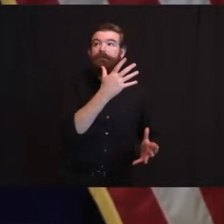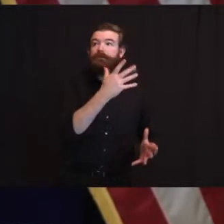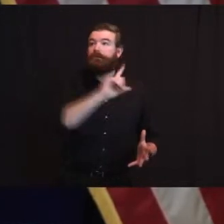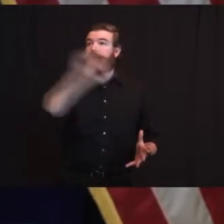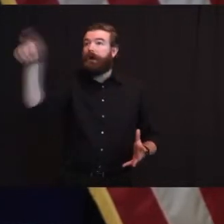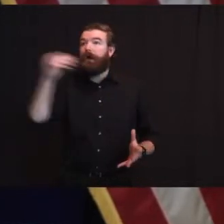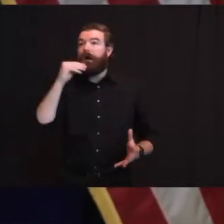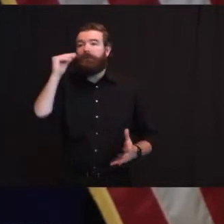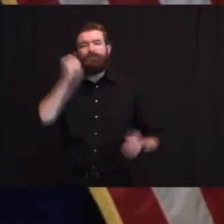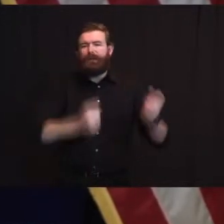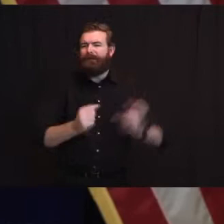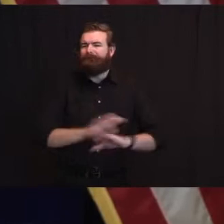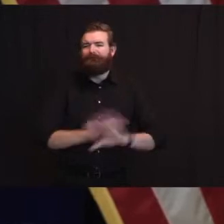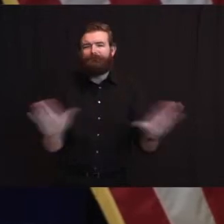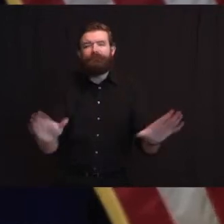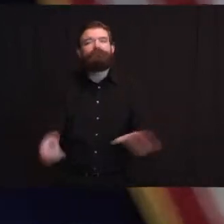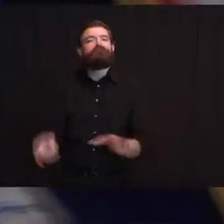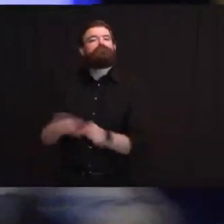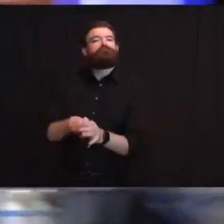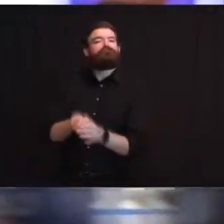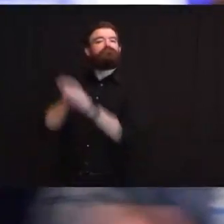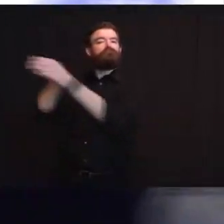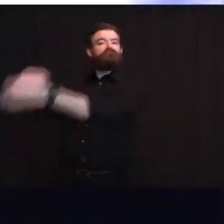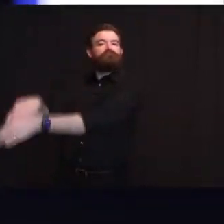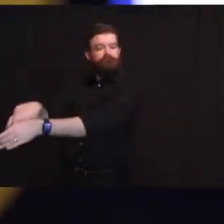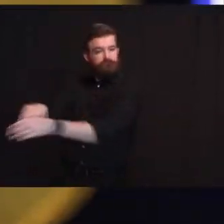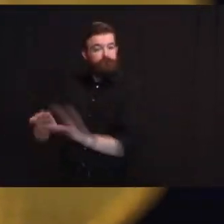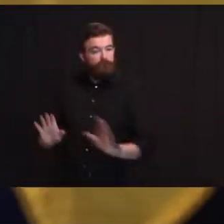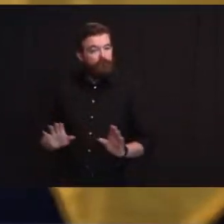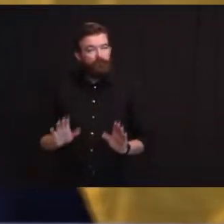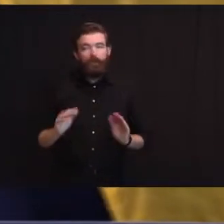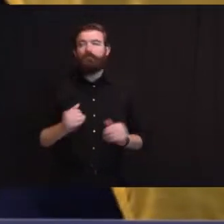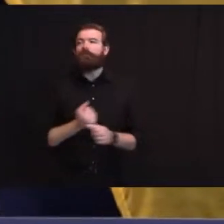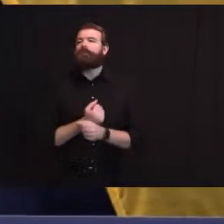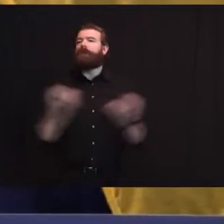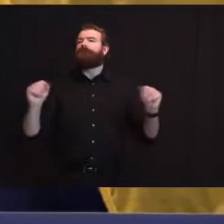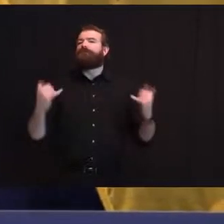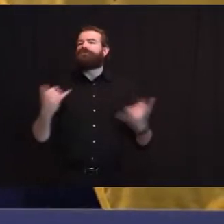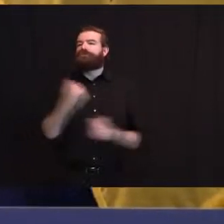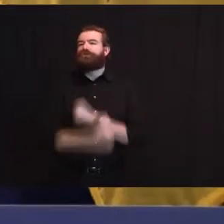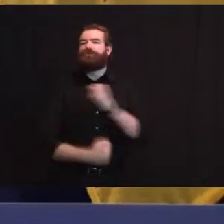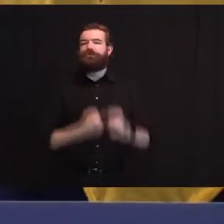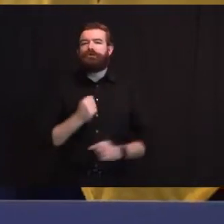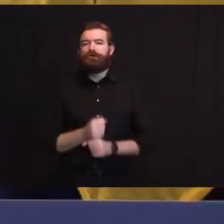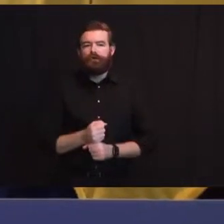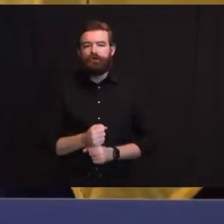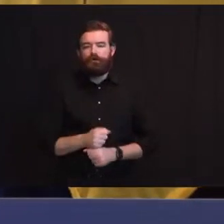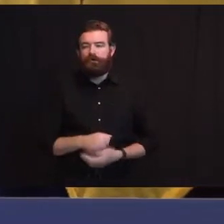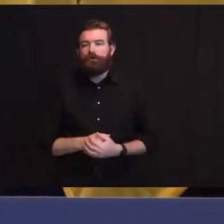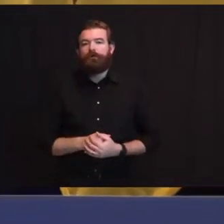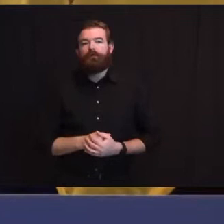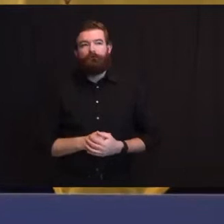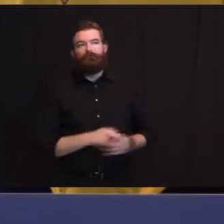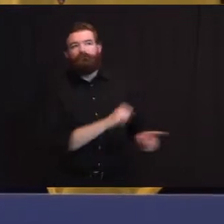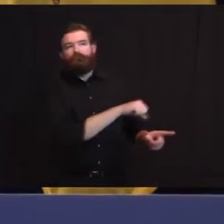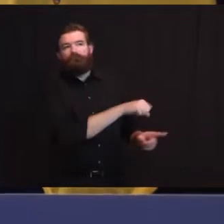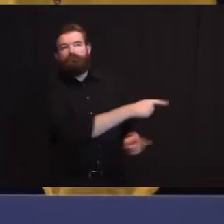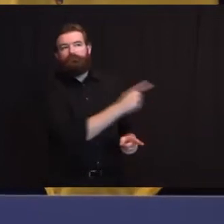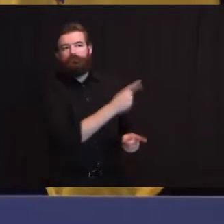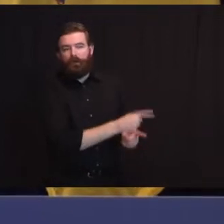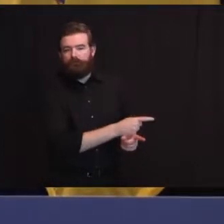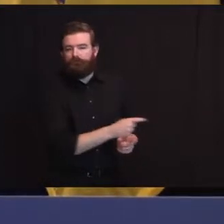unscathed. Thanks, Governor. Well said, well said. Some things are brand new this year and other things